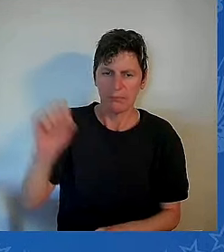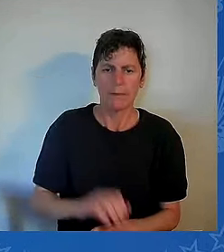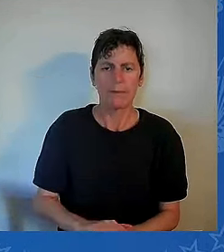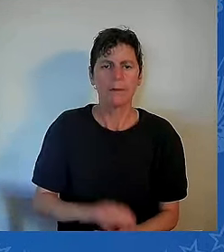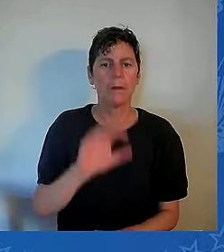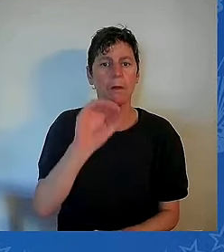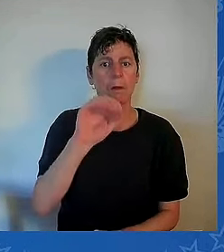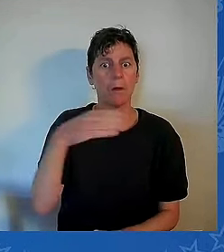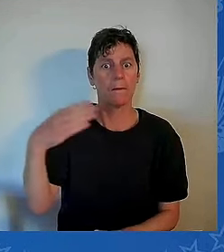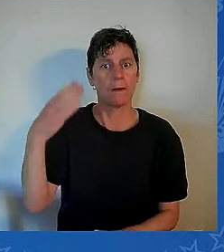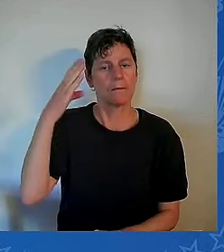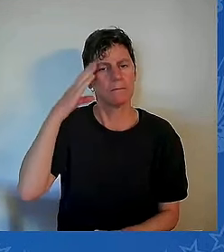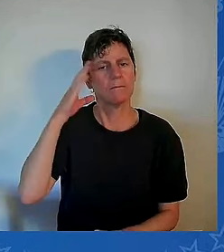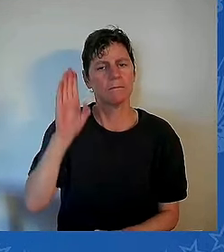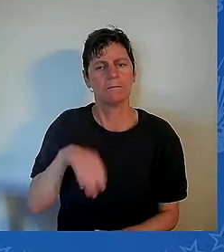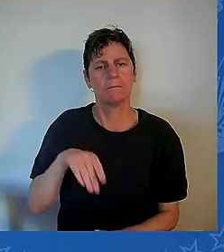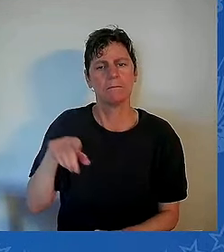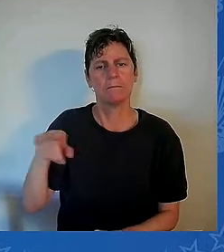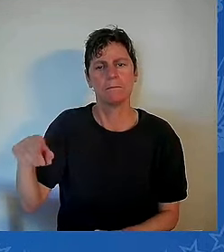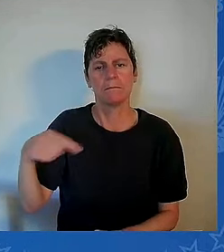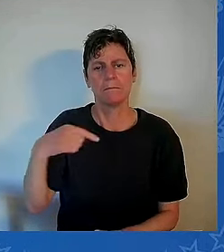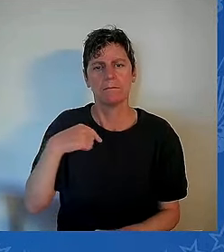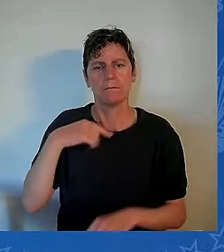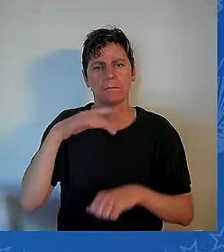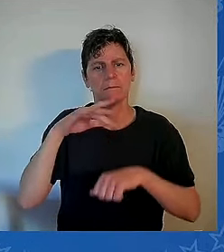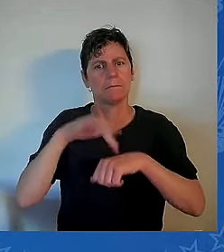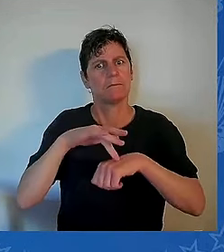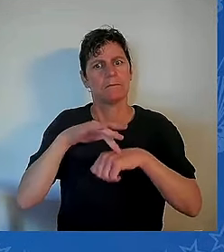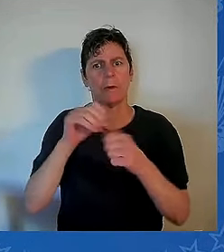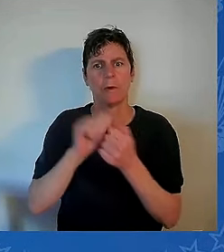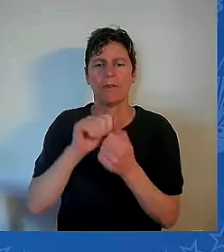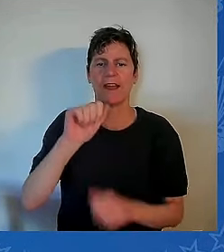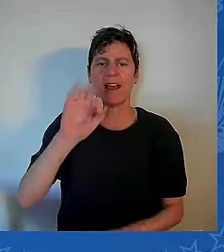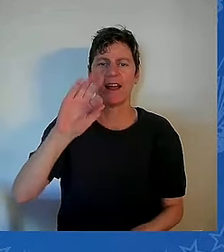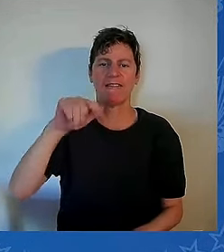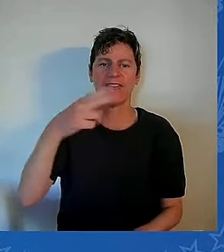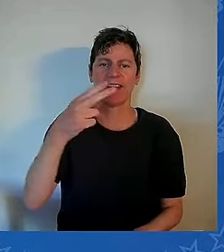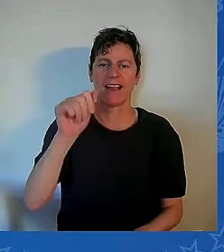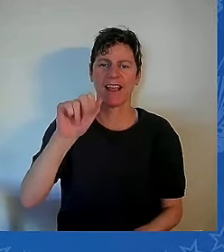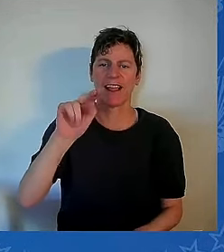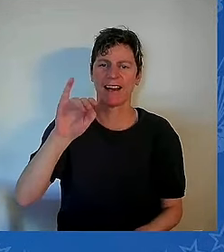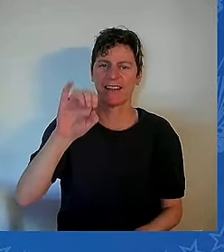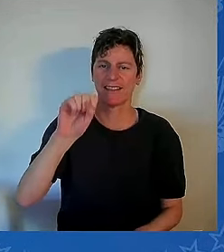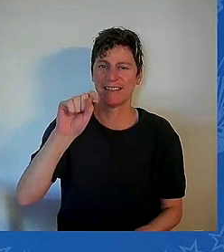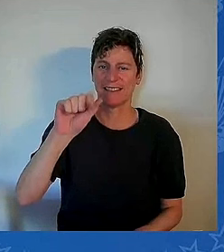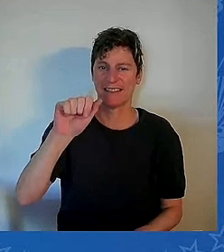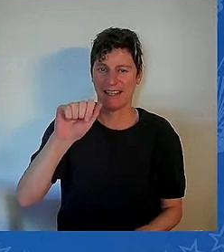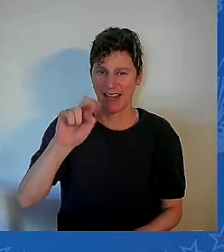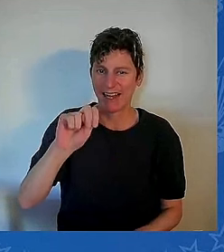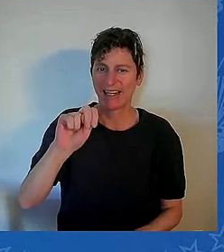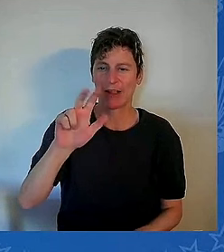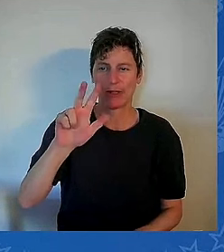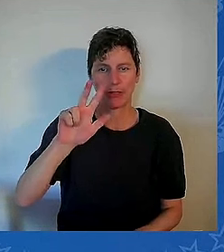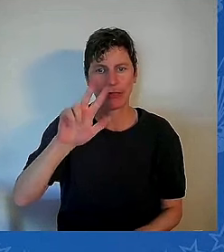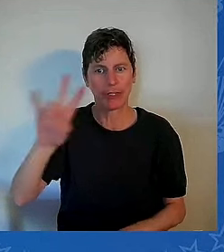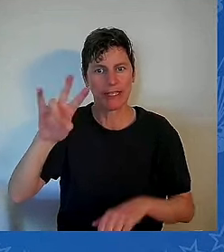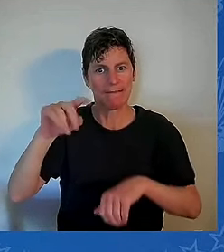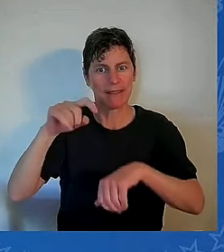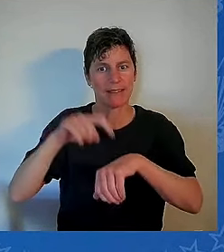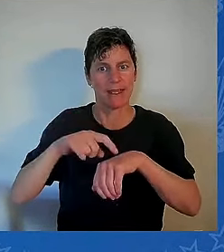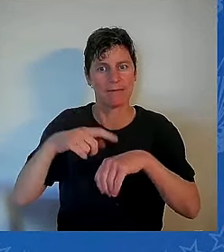I got to see him several times, but the bad news was, he was about a